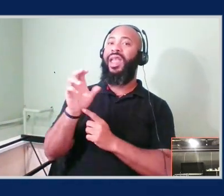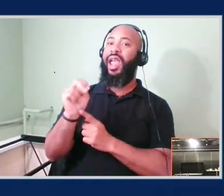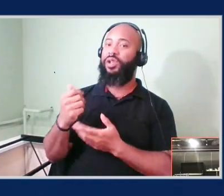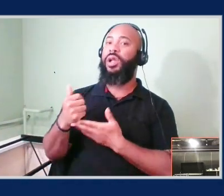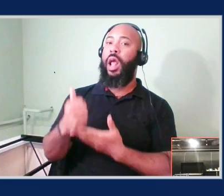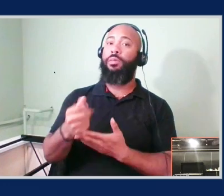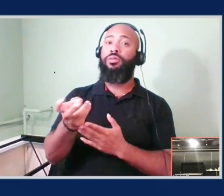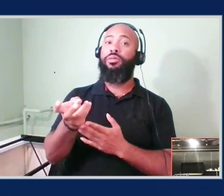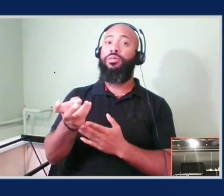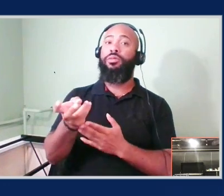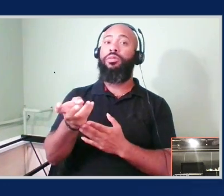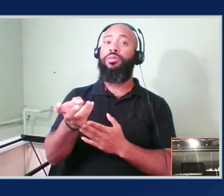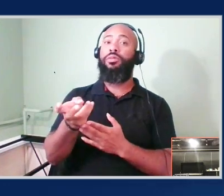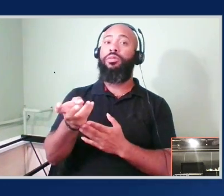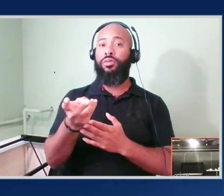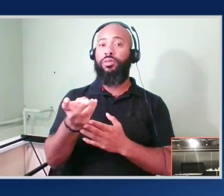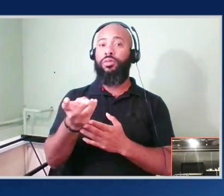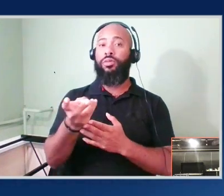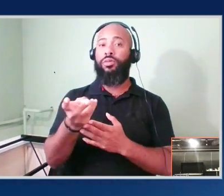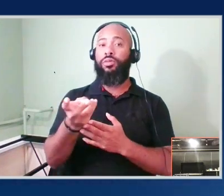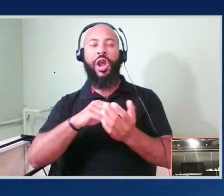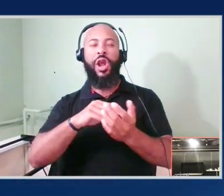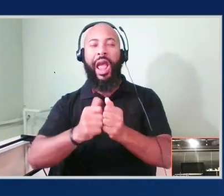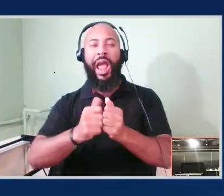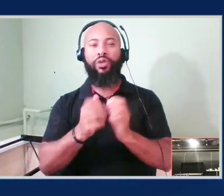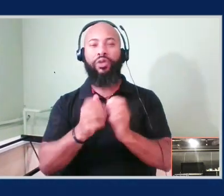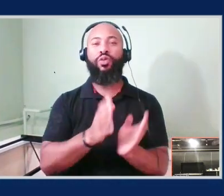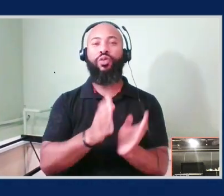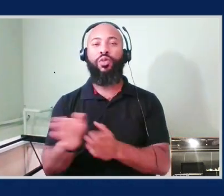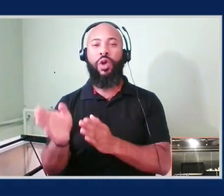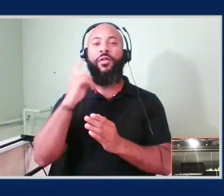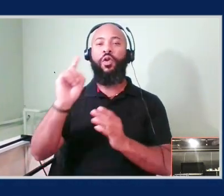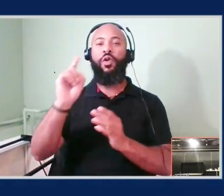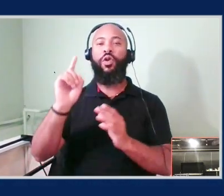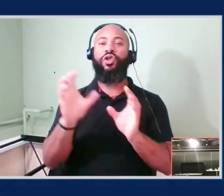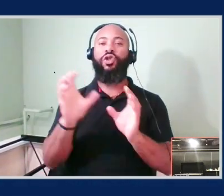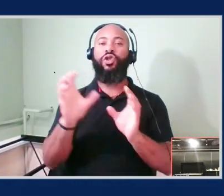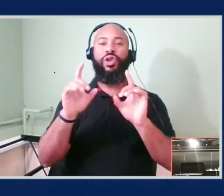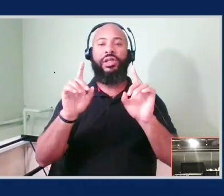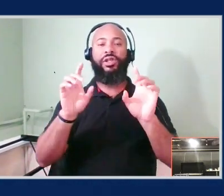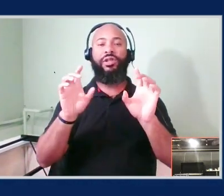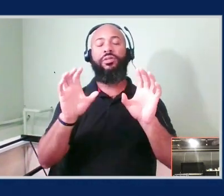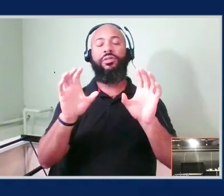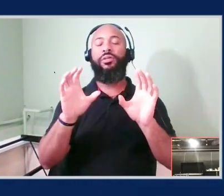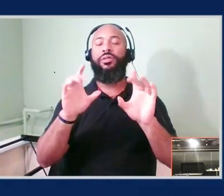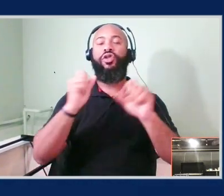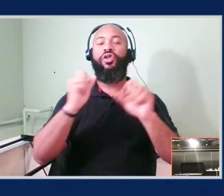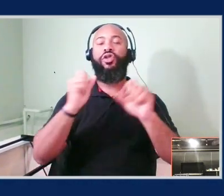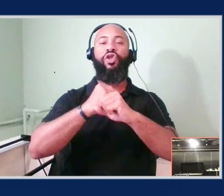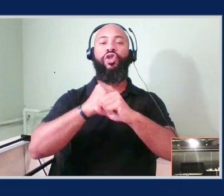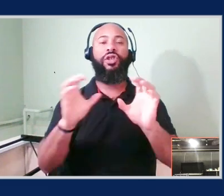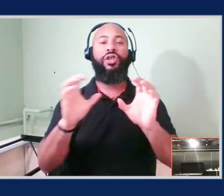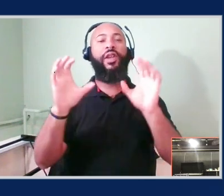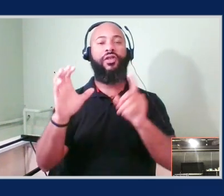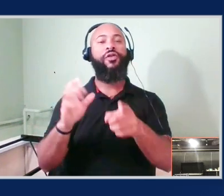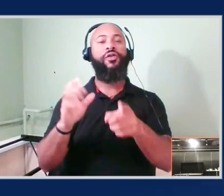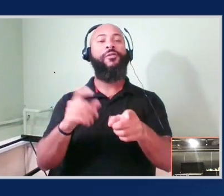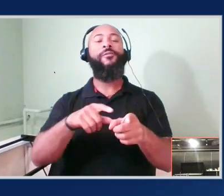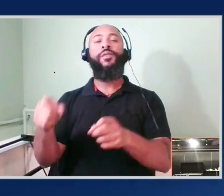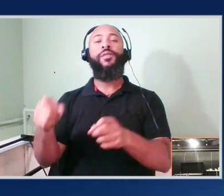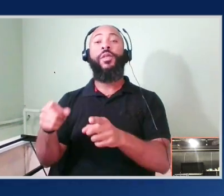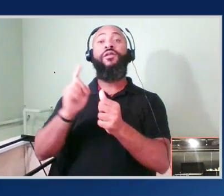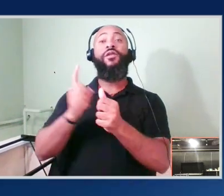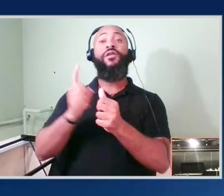Specialty Certification. Yeah. So the first thing is to, what, go to your show from a couple years ago. It's still somewhat relevant. Yeah.